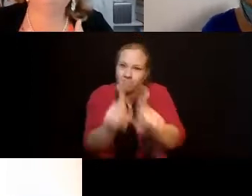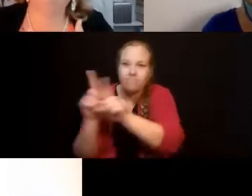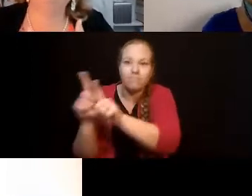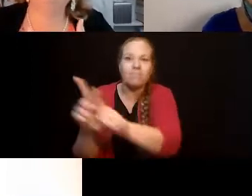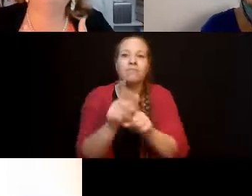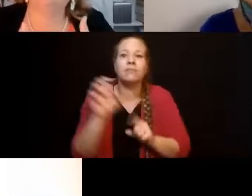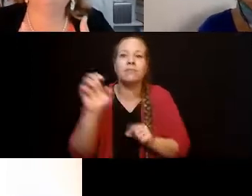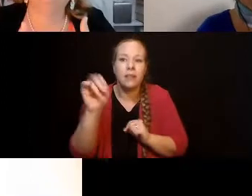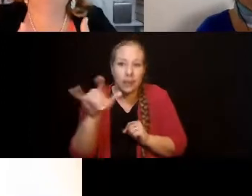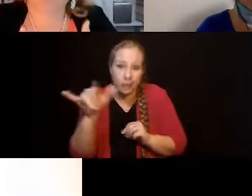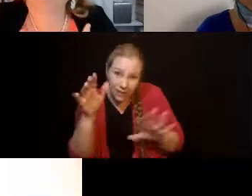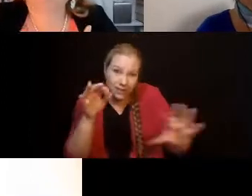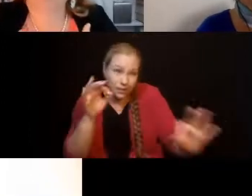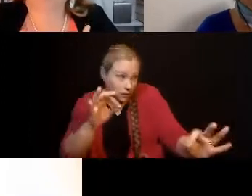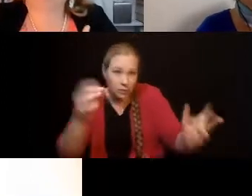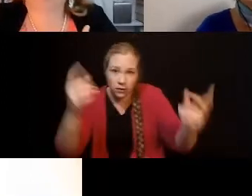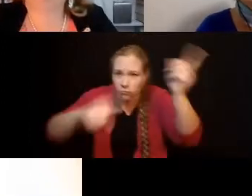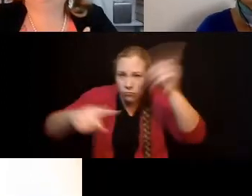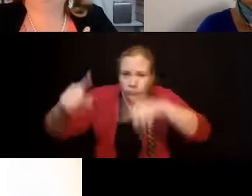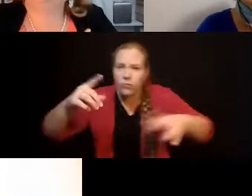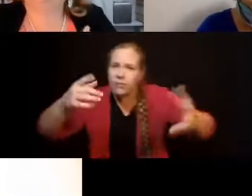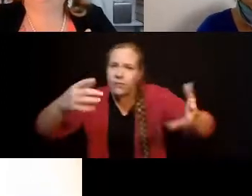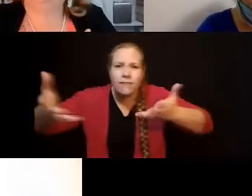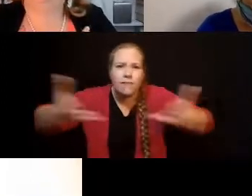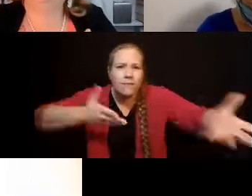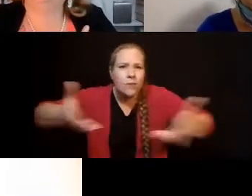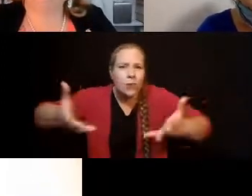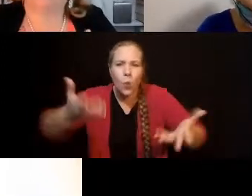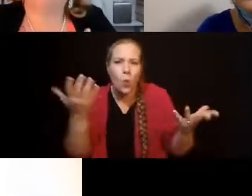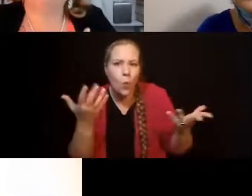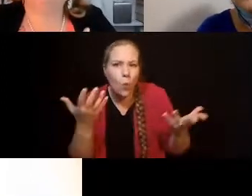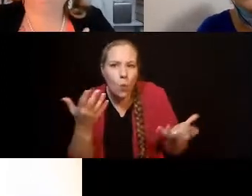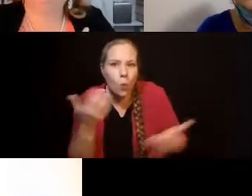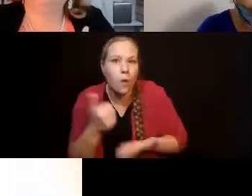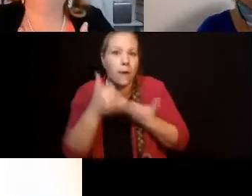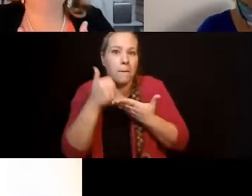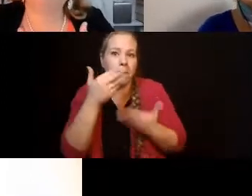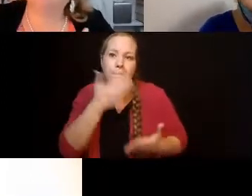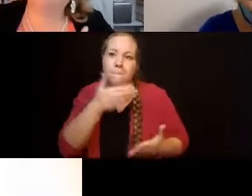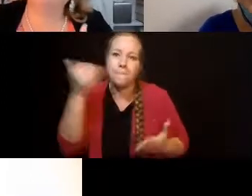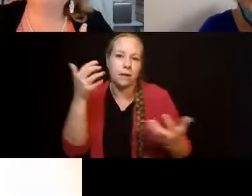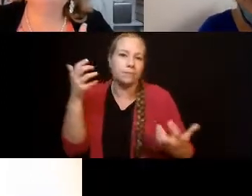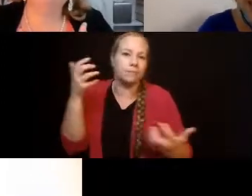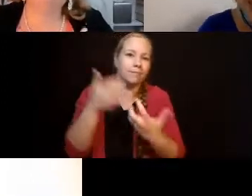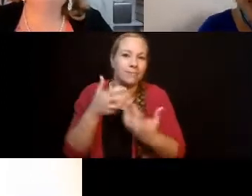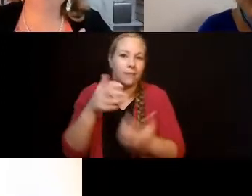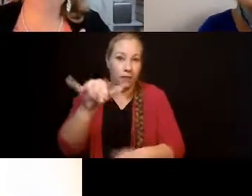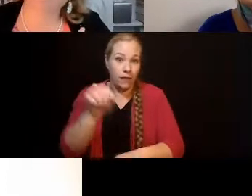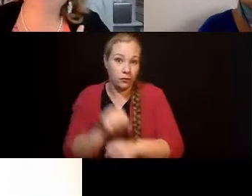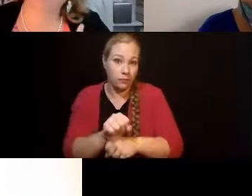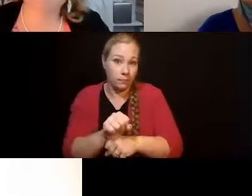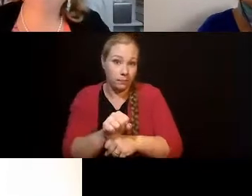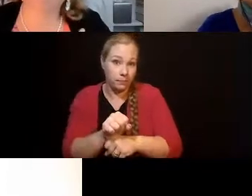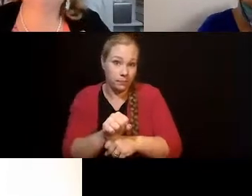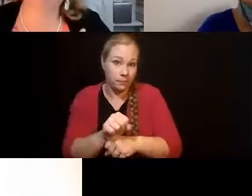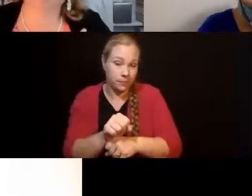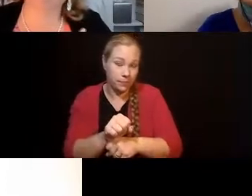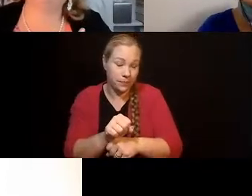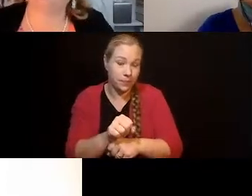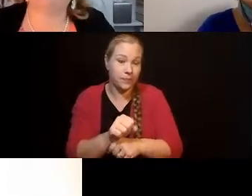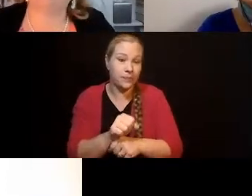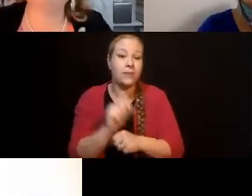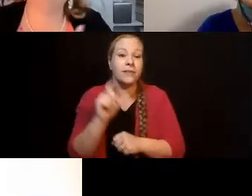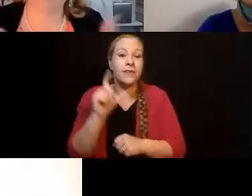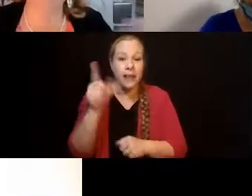with whatever assistance he might need on the job. In March, Jesse was pretty stabilized